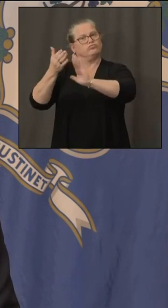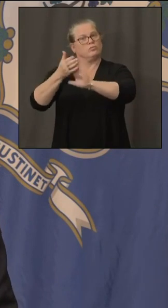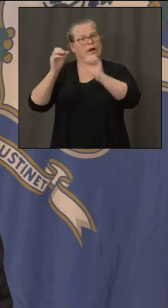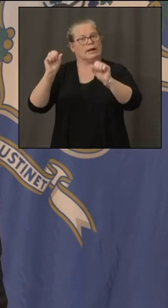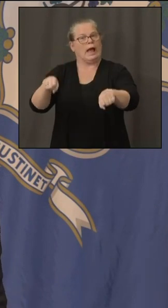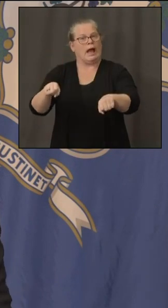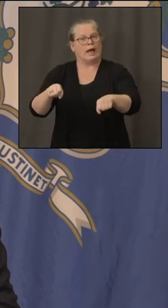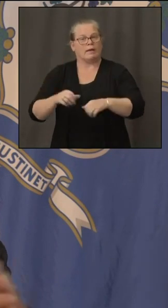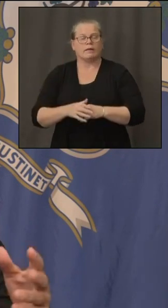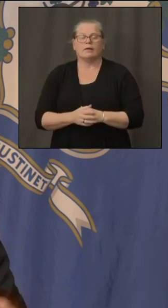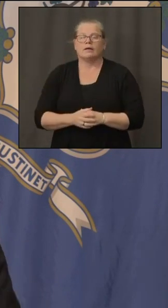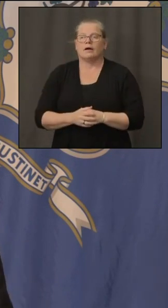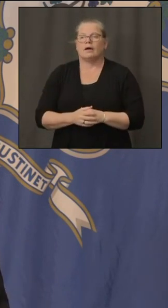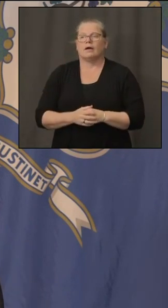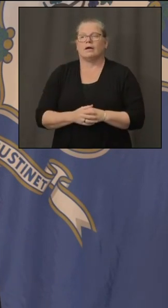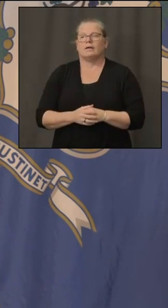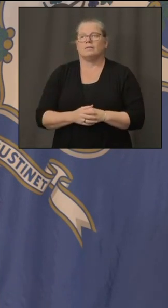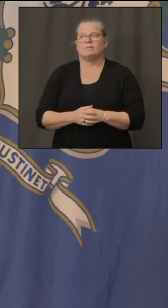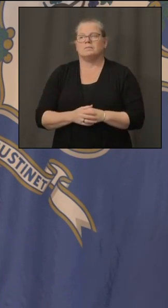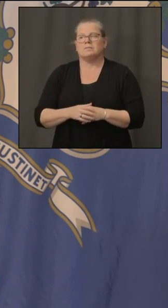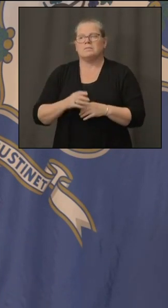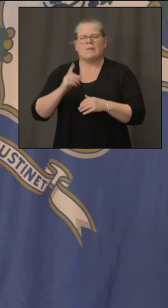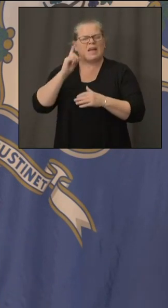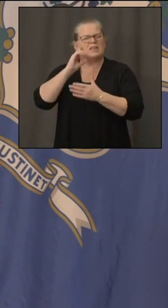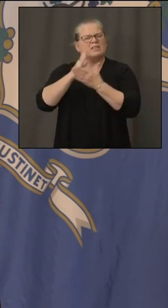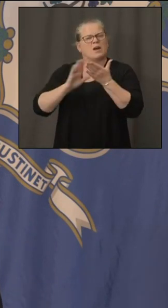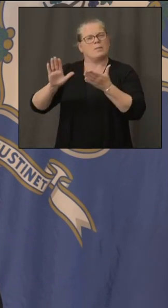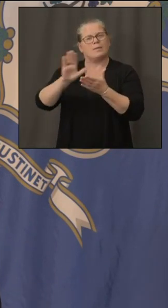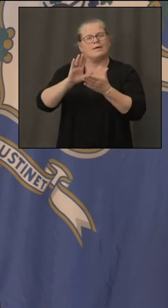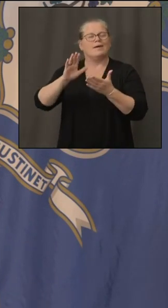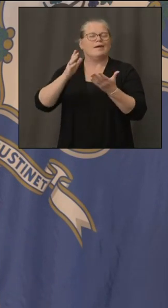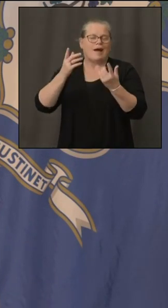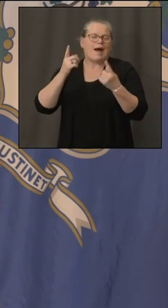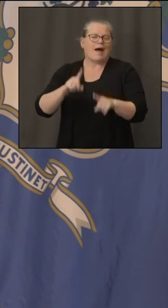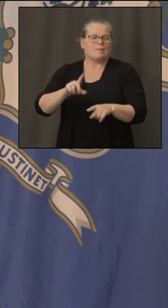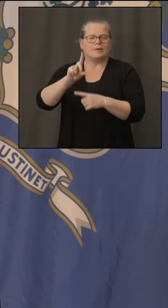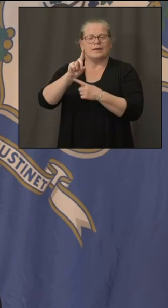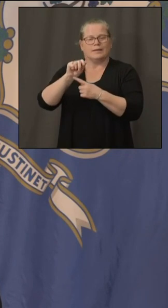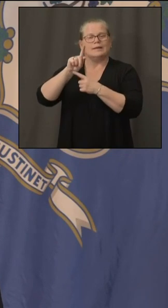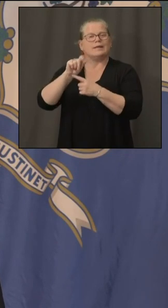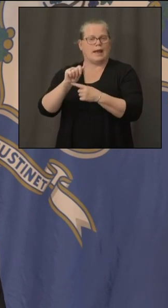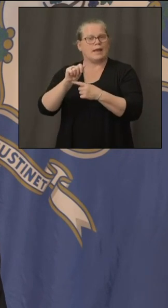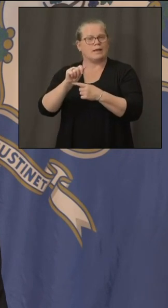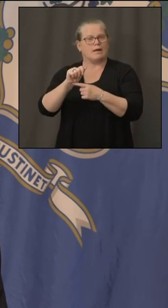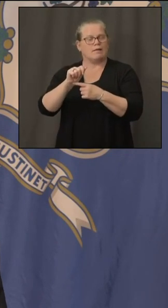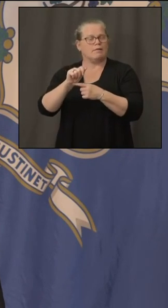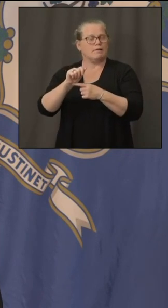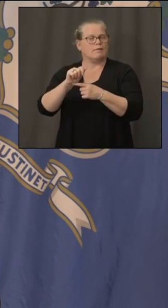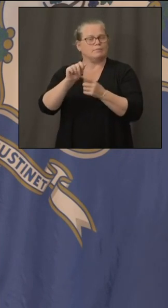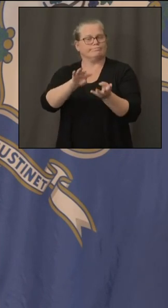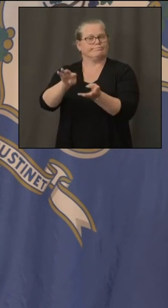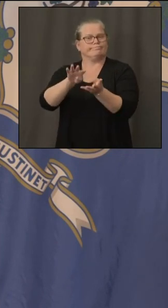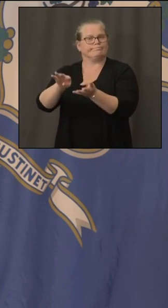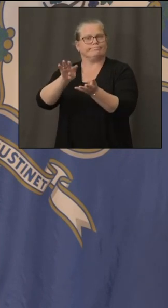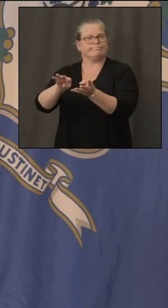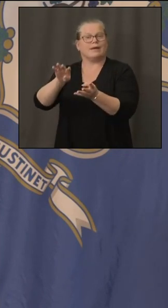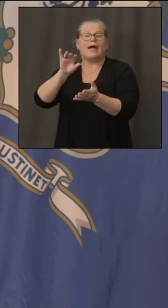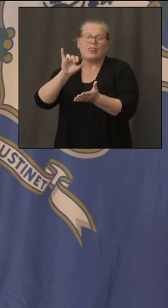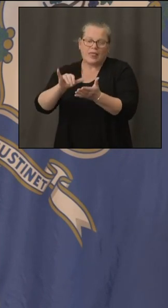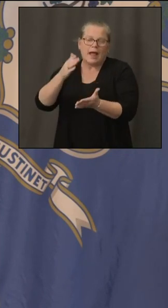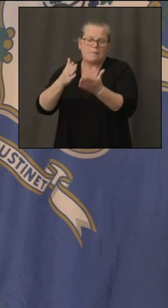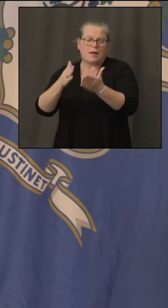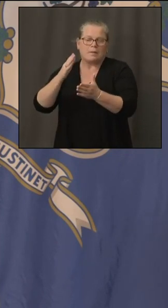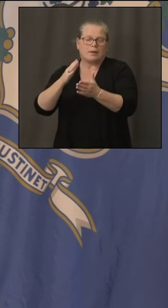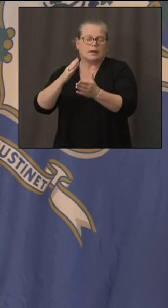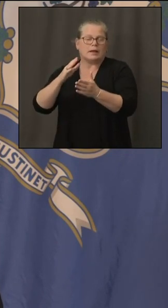backhaul where you take some of that data traffic uh you know back to a substation that could be impacted by the electric a little